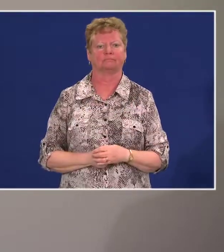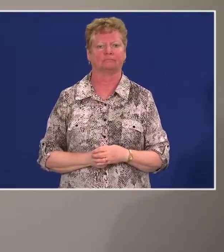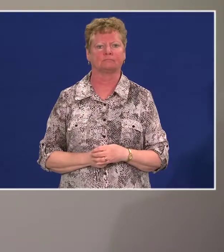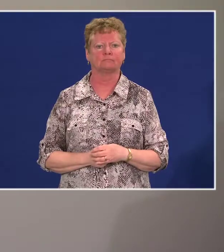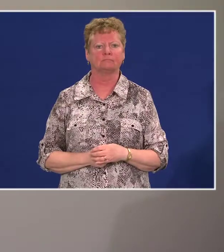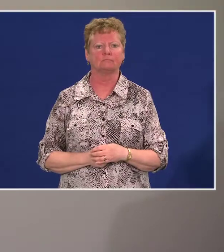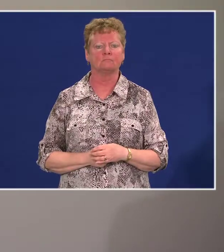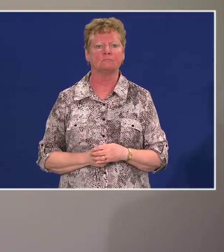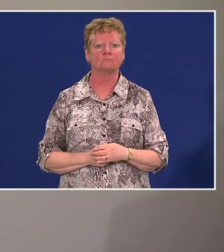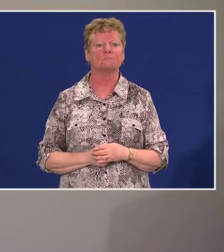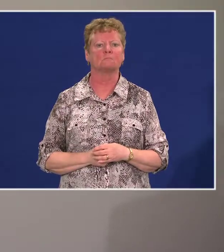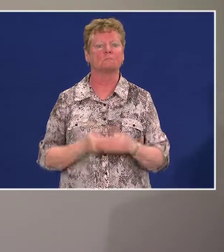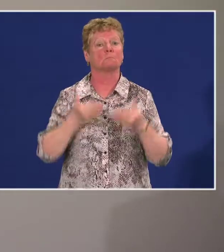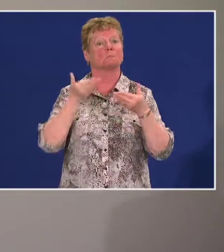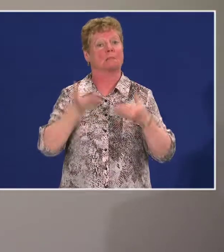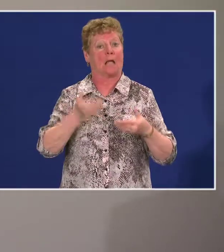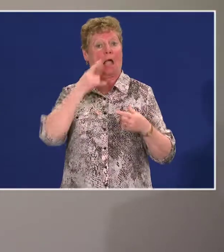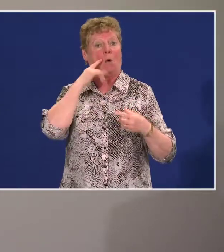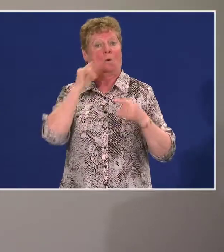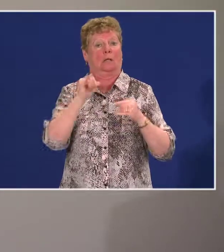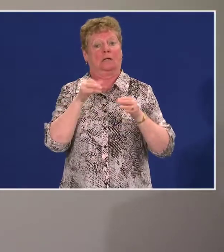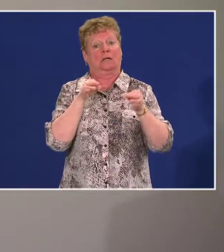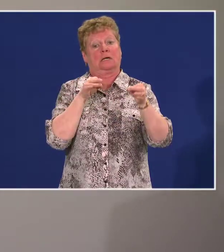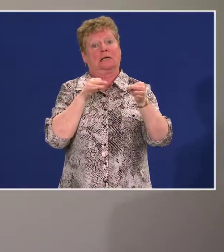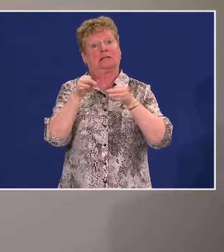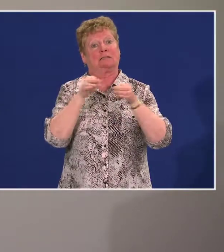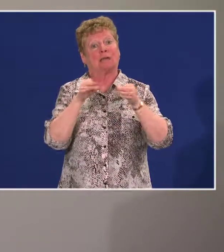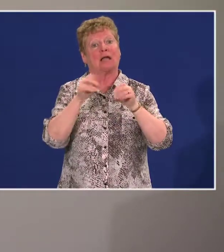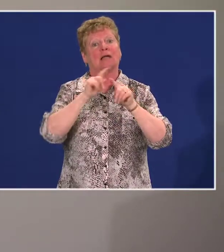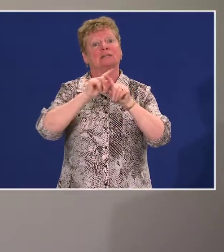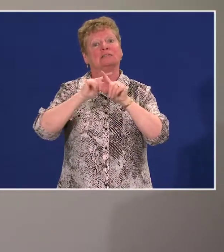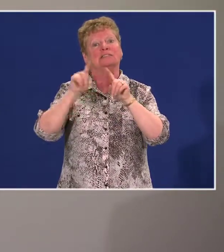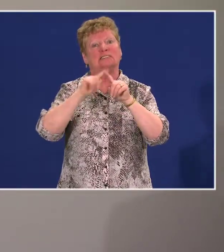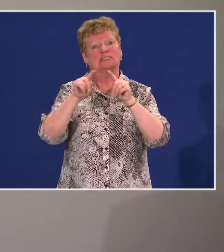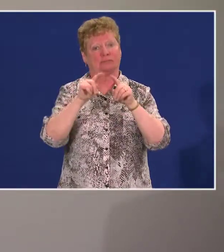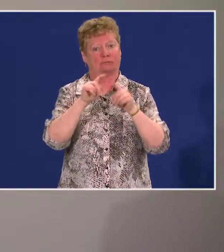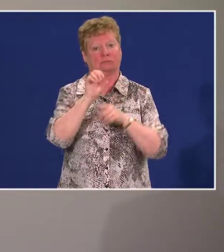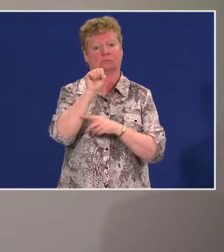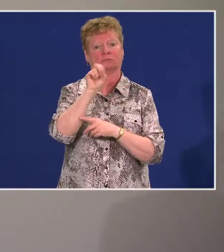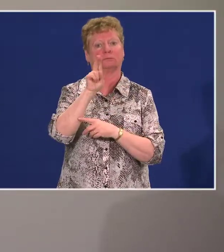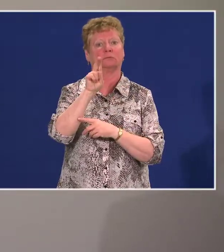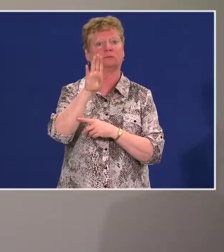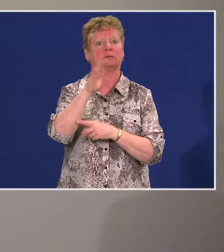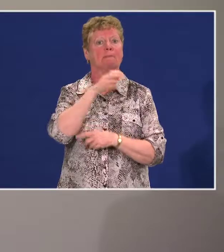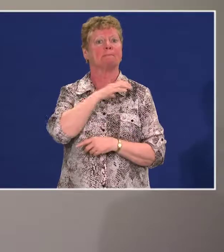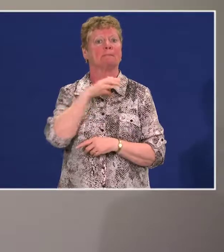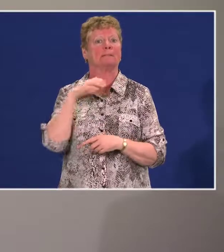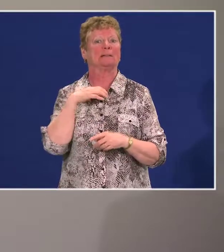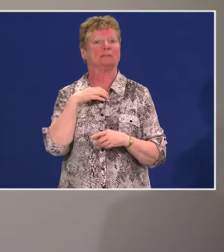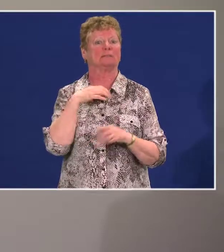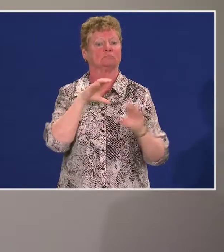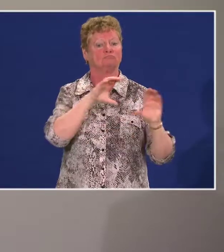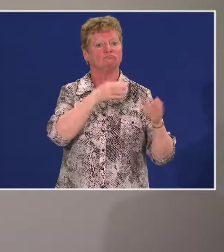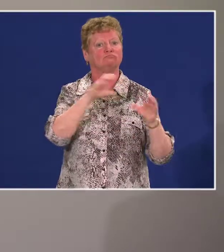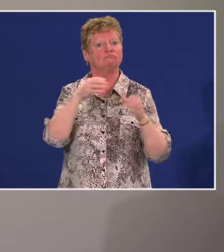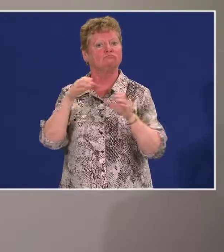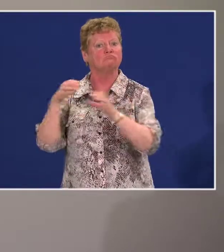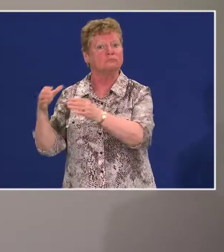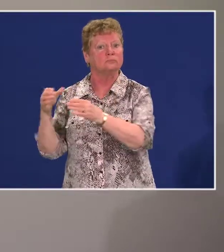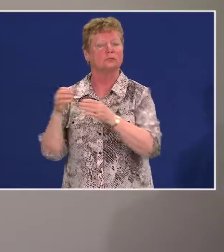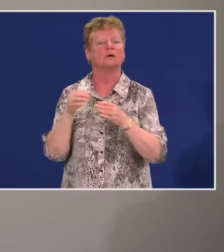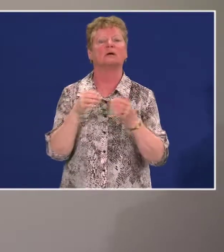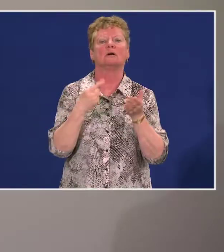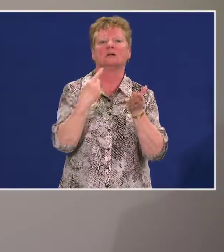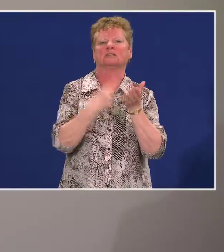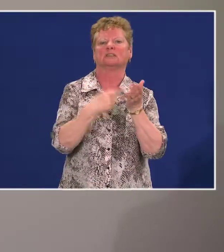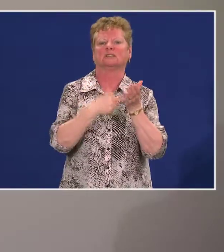I'm now going to go through each of the subcommittees and talk a